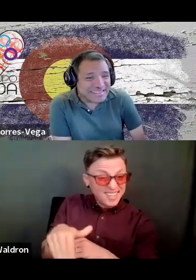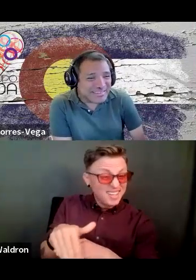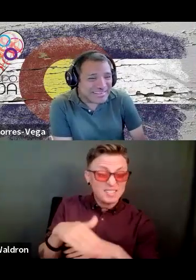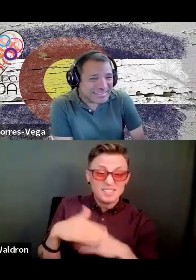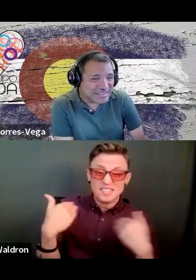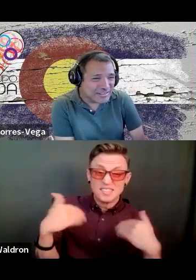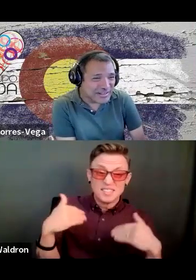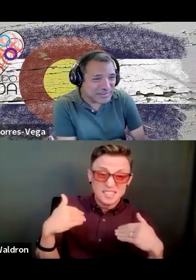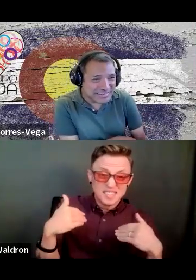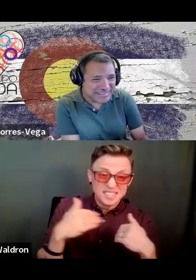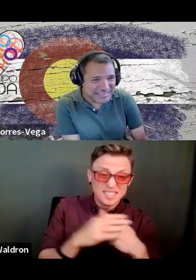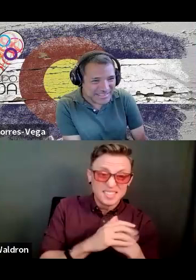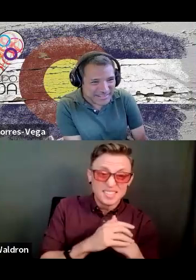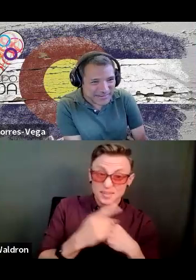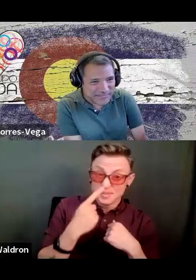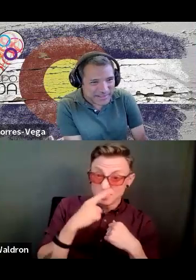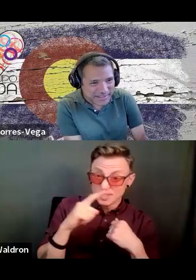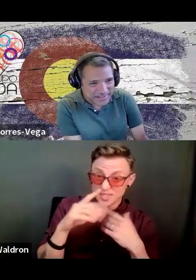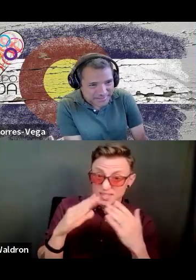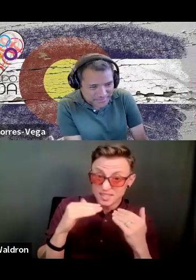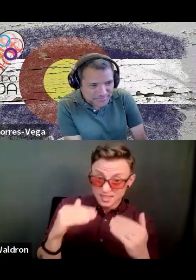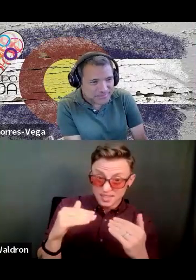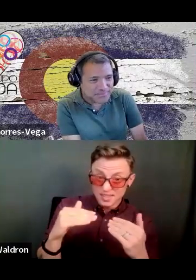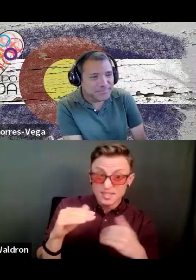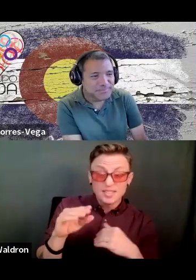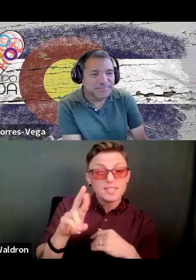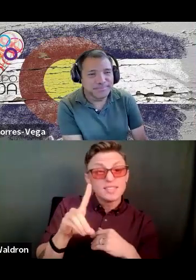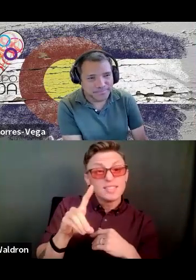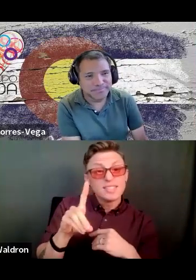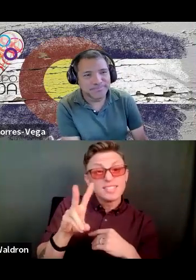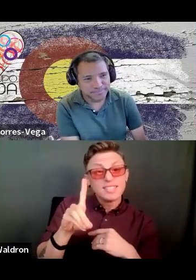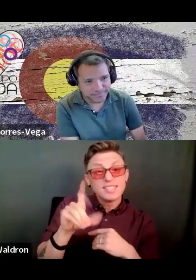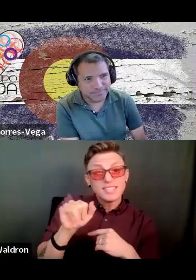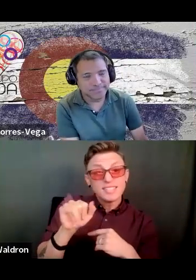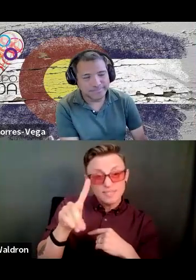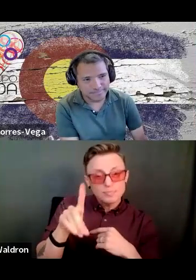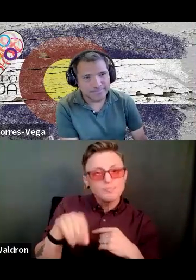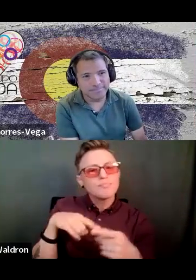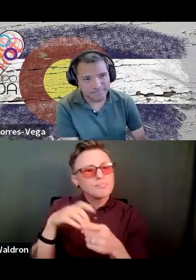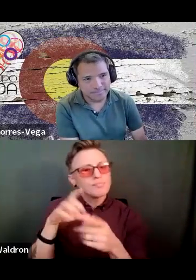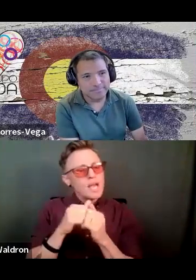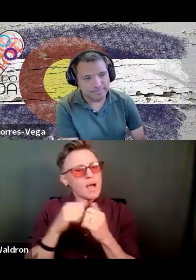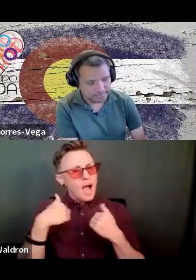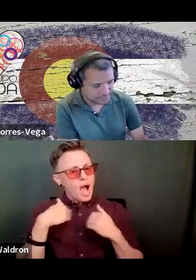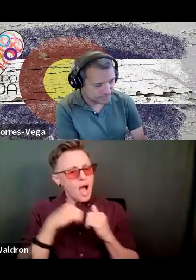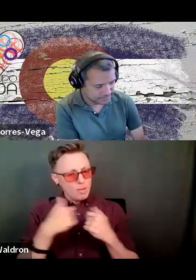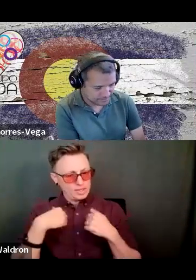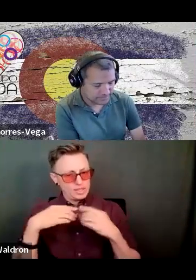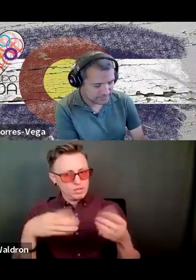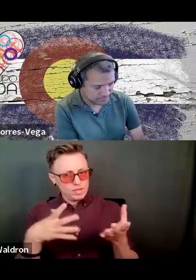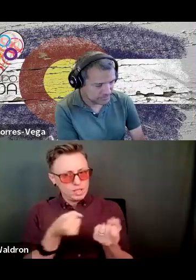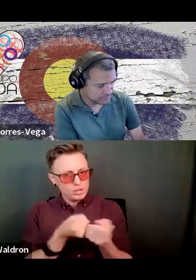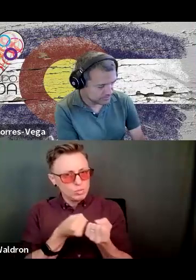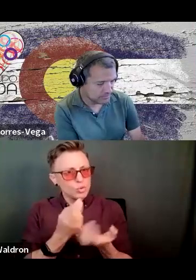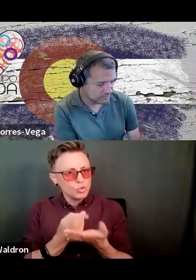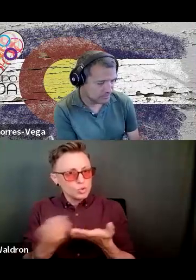So for some of these, can you share, please? Yeah. So as an advocate, how have I specifically provided support and acted as a resource for my